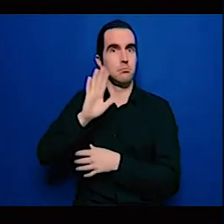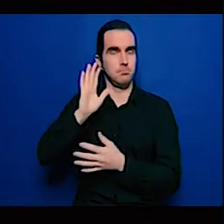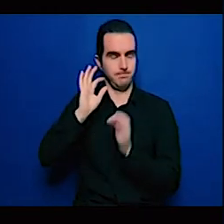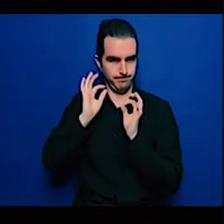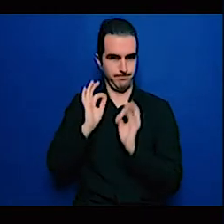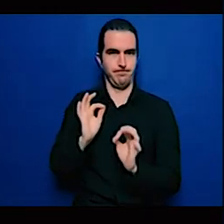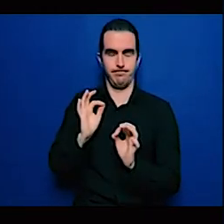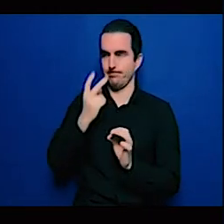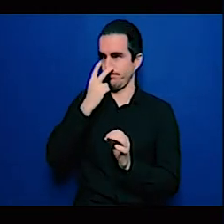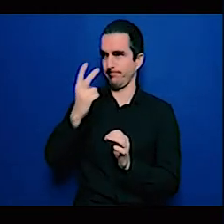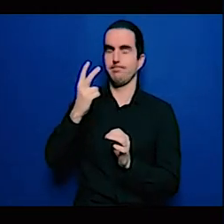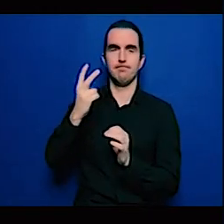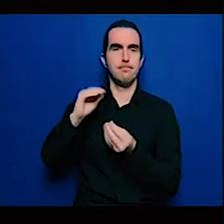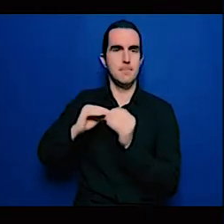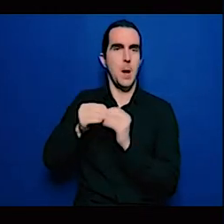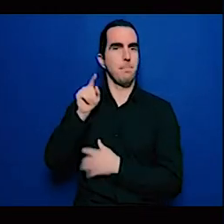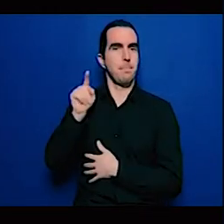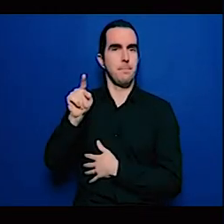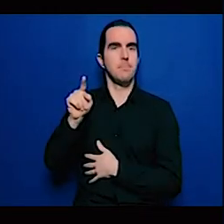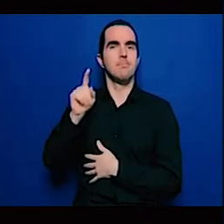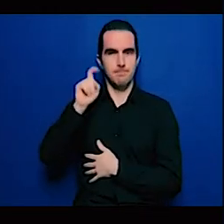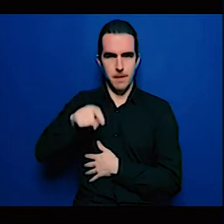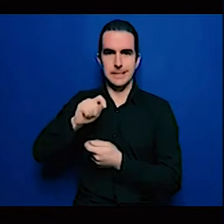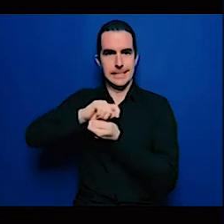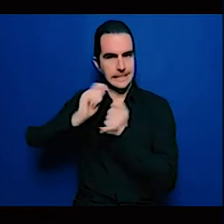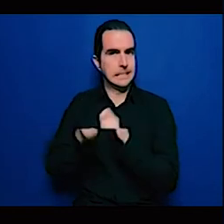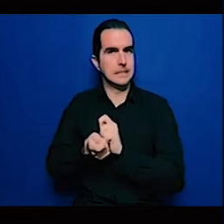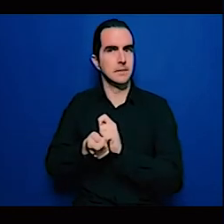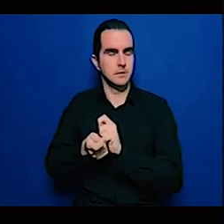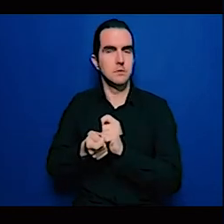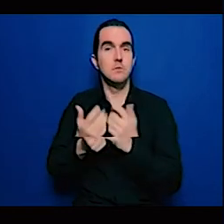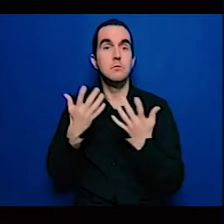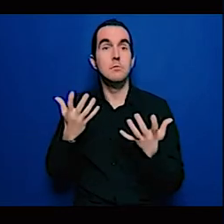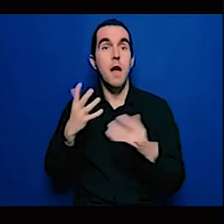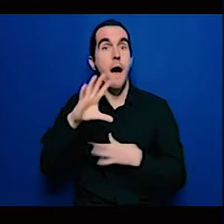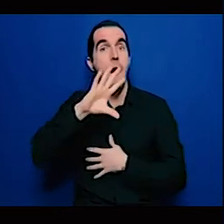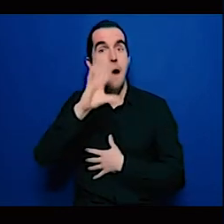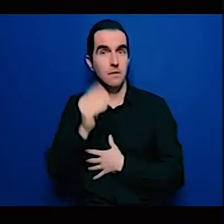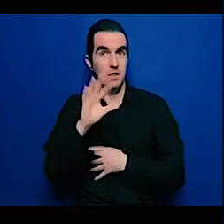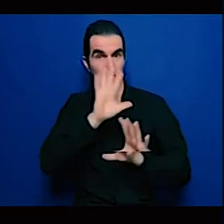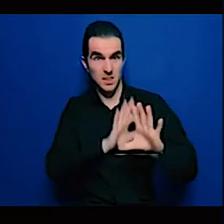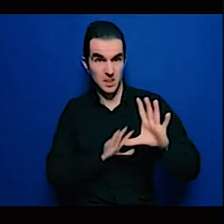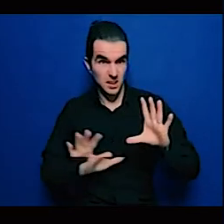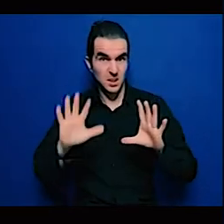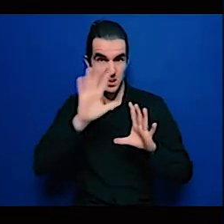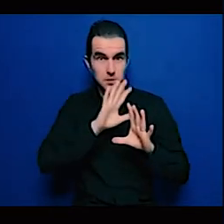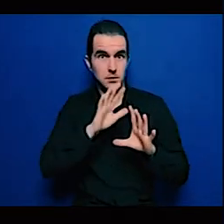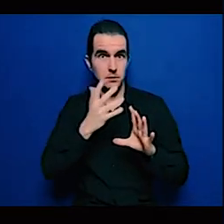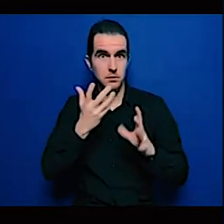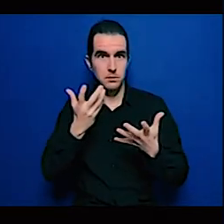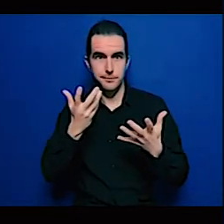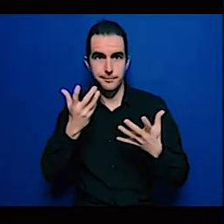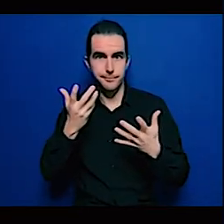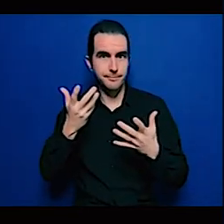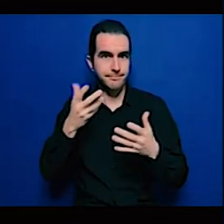needs to also play its part needs to play a role in this whole energy transition plan however